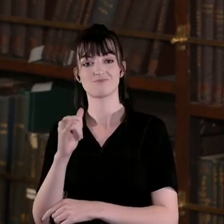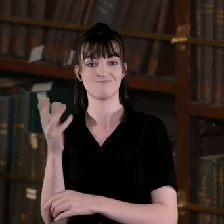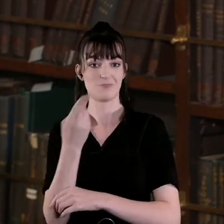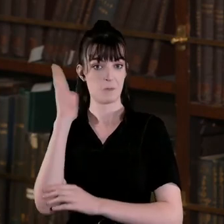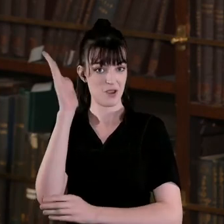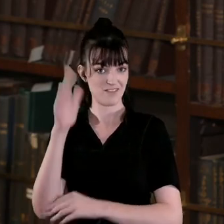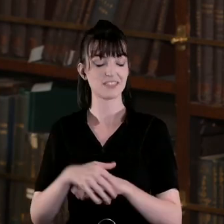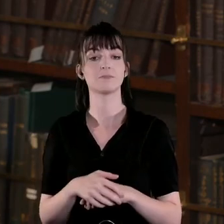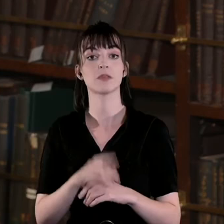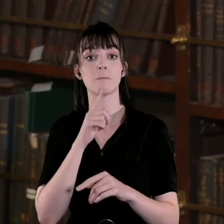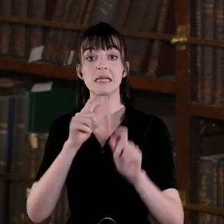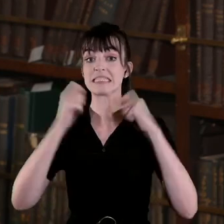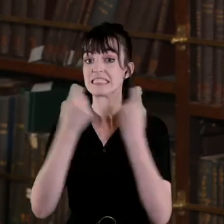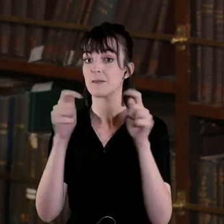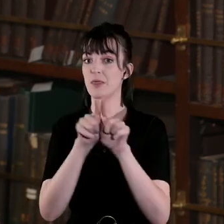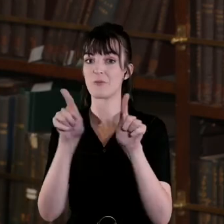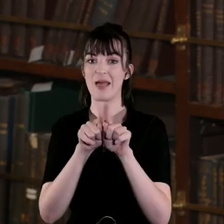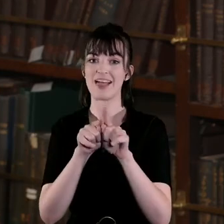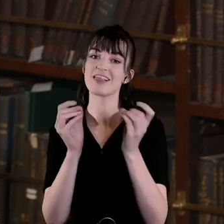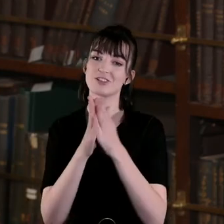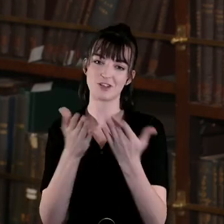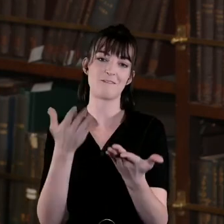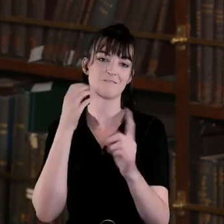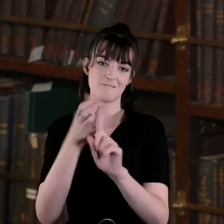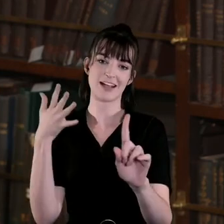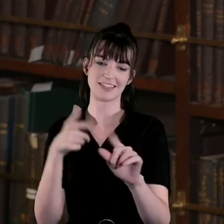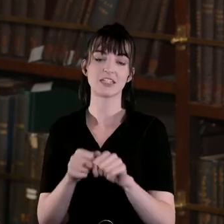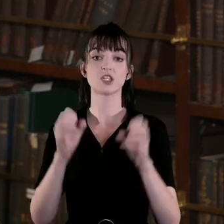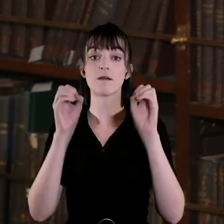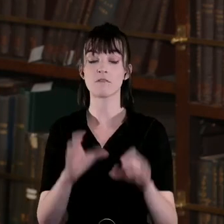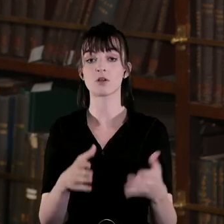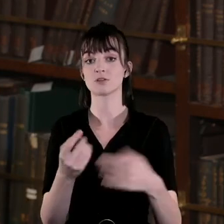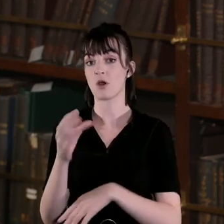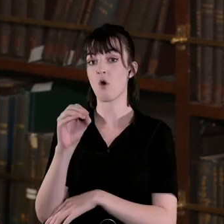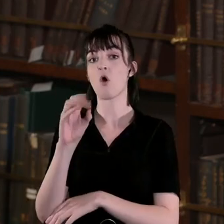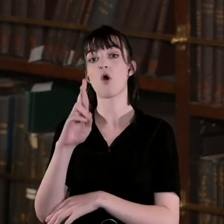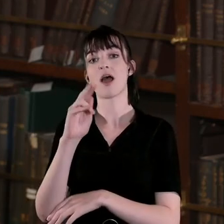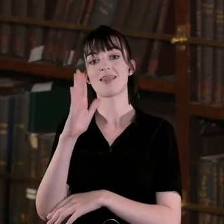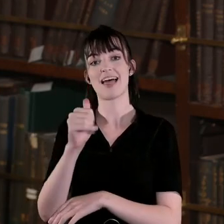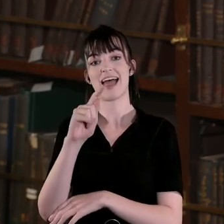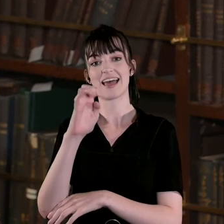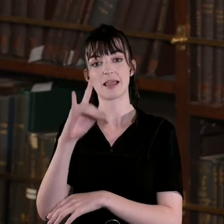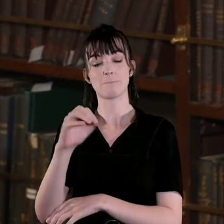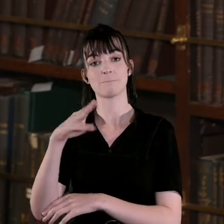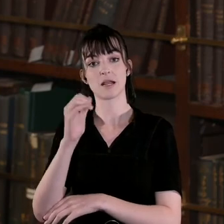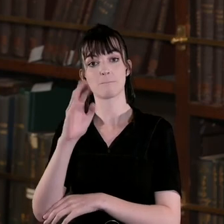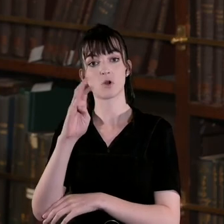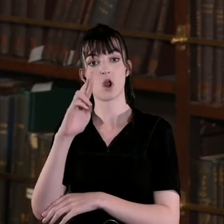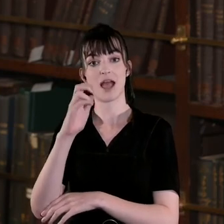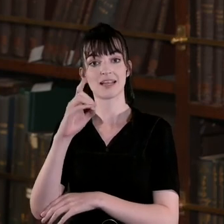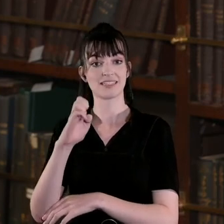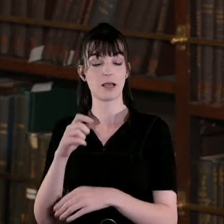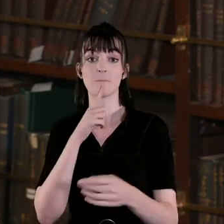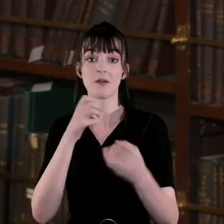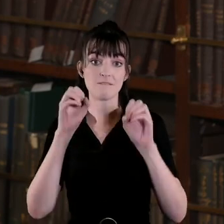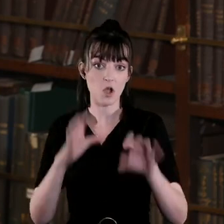that I think deserve huge recognition led of course by wonderful Oral McBride but also a person that put I think